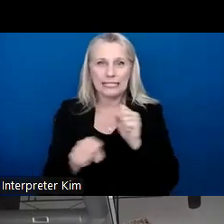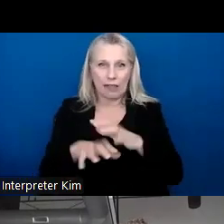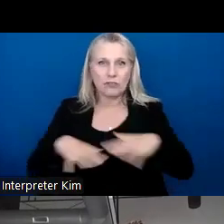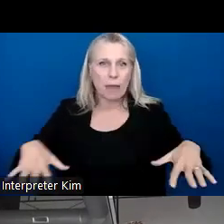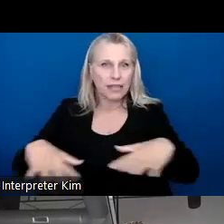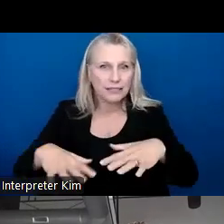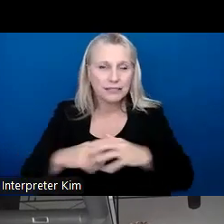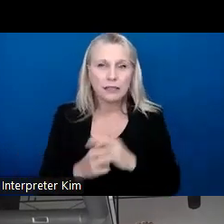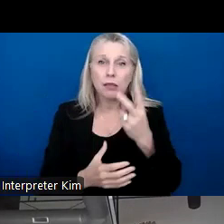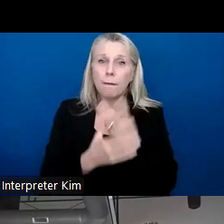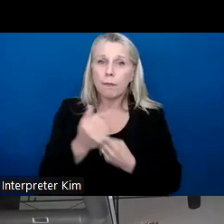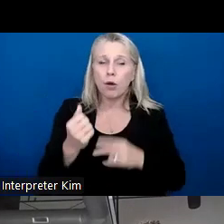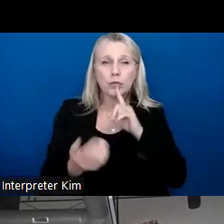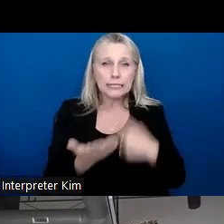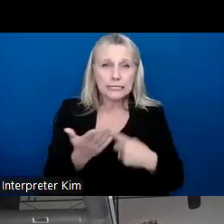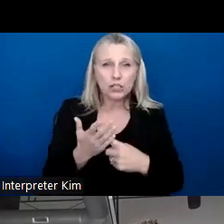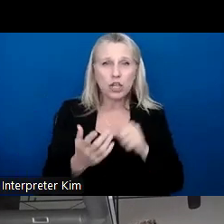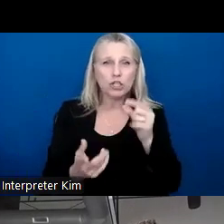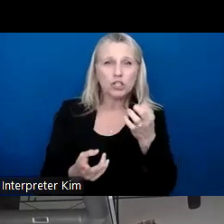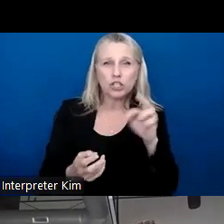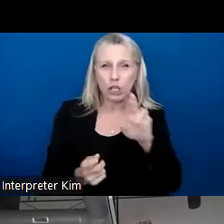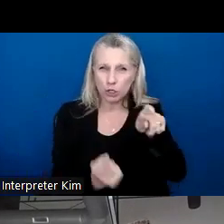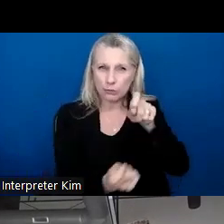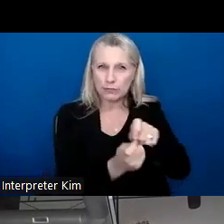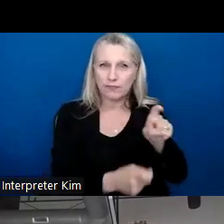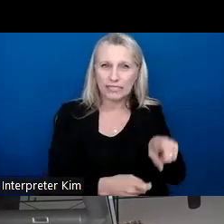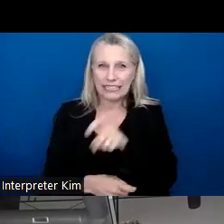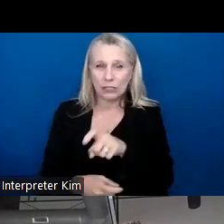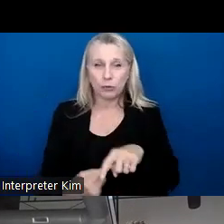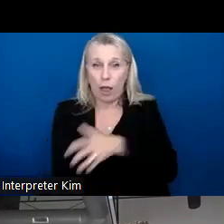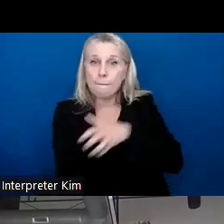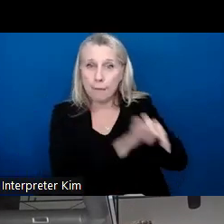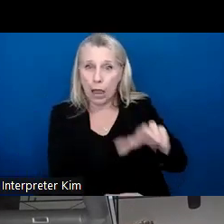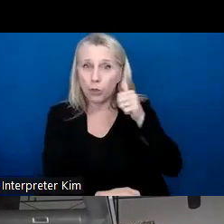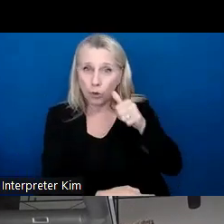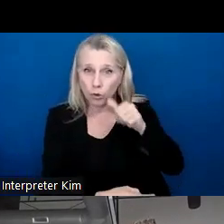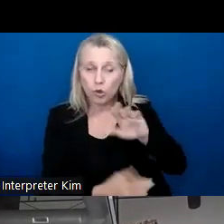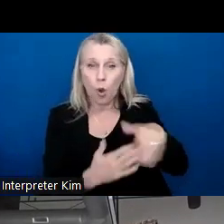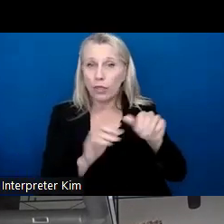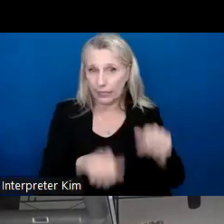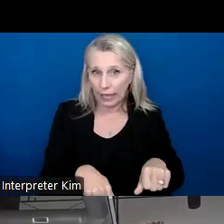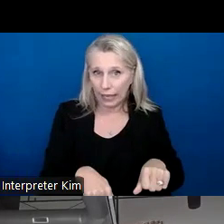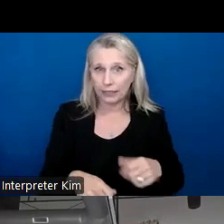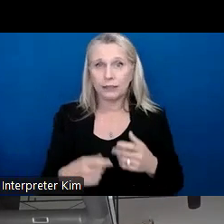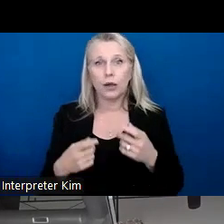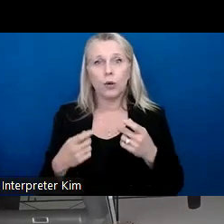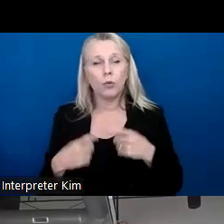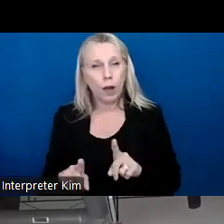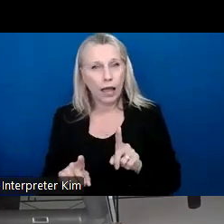both address gender specific needs. Um, we want to empower the girls to become all that they can while, um,